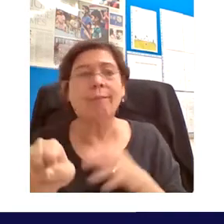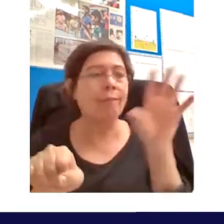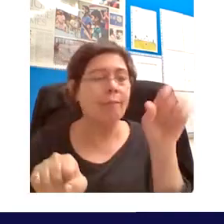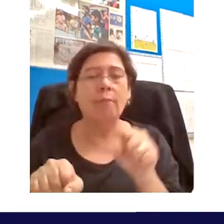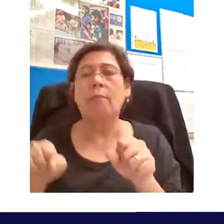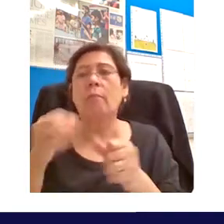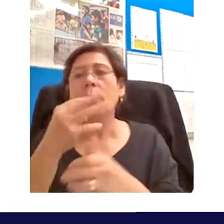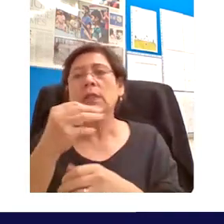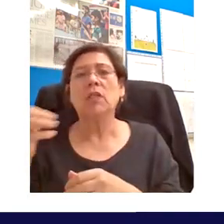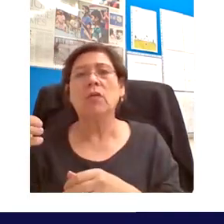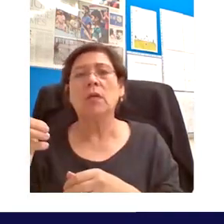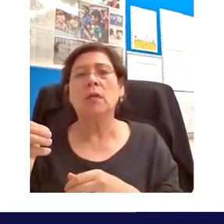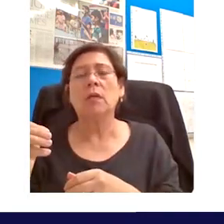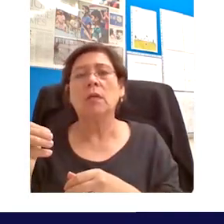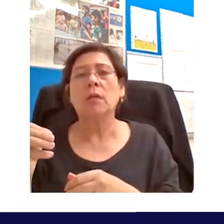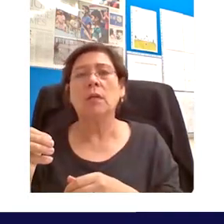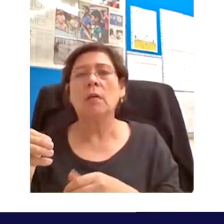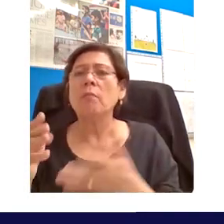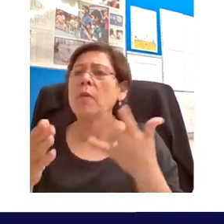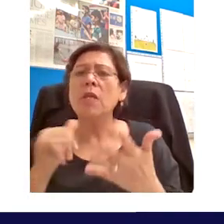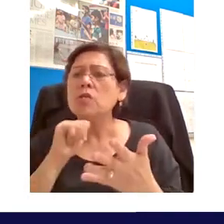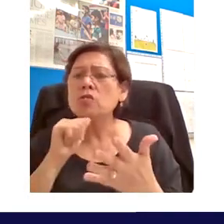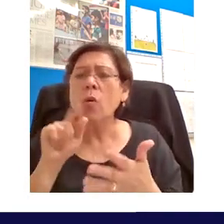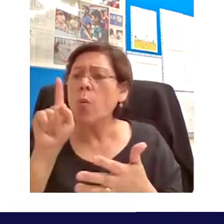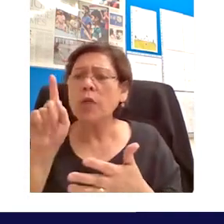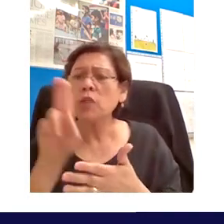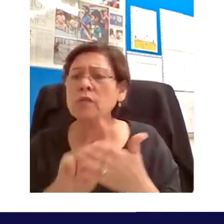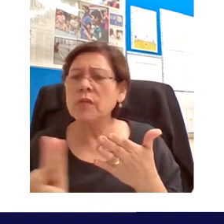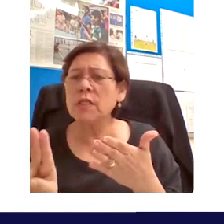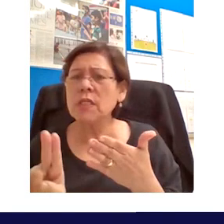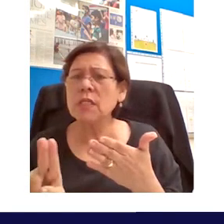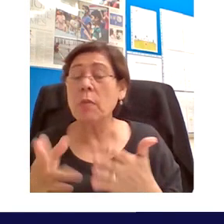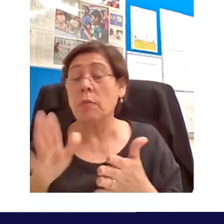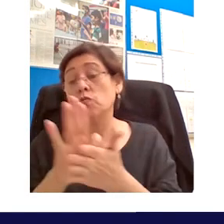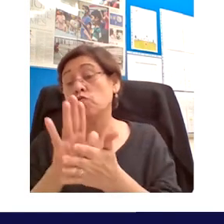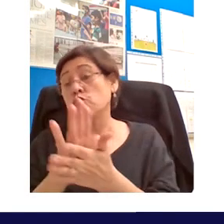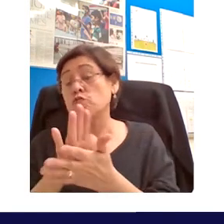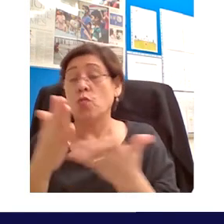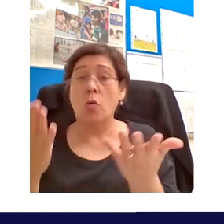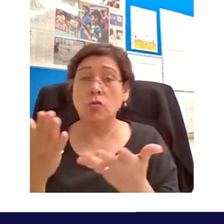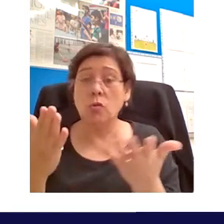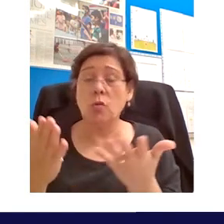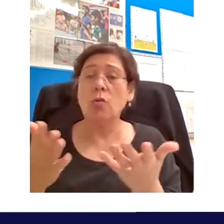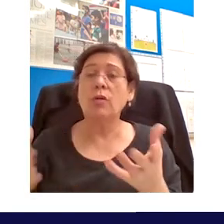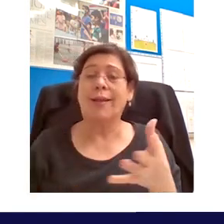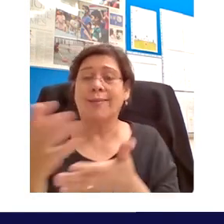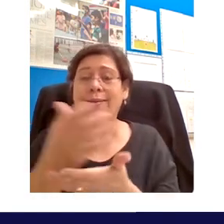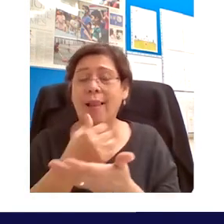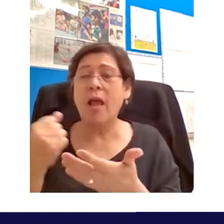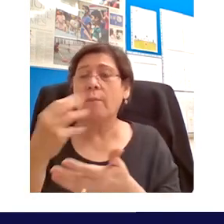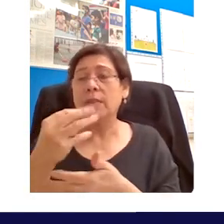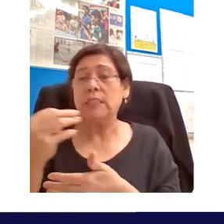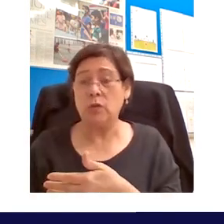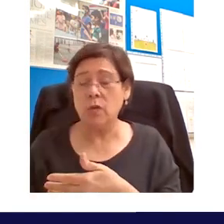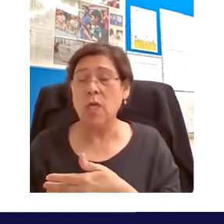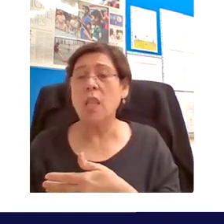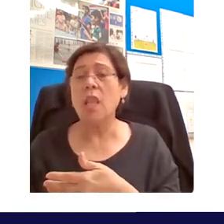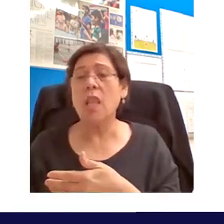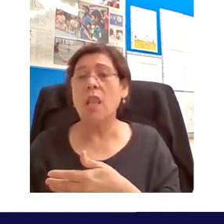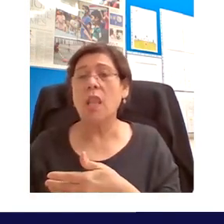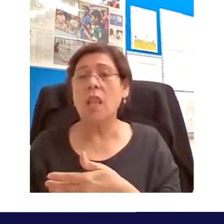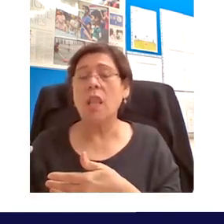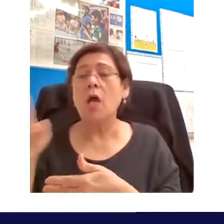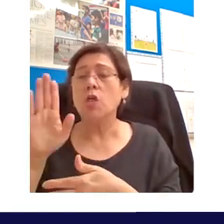propagate that material and maybe not just at the university level but also at the school level you know you're taking on a mission which goes well beyond